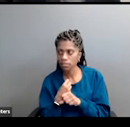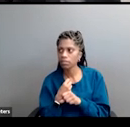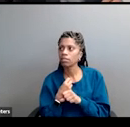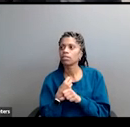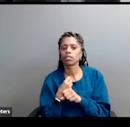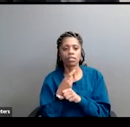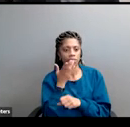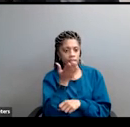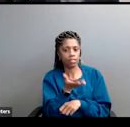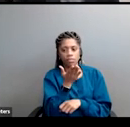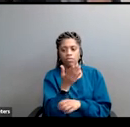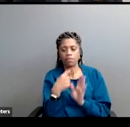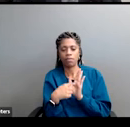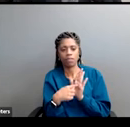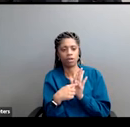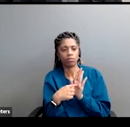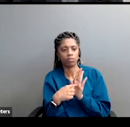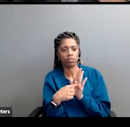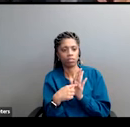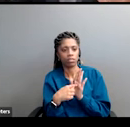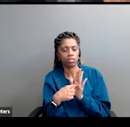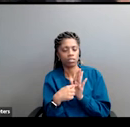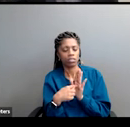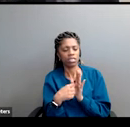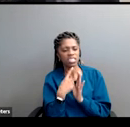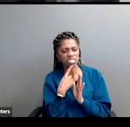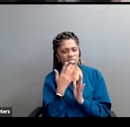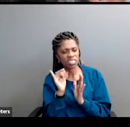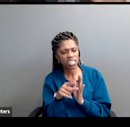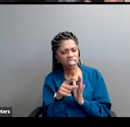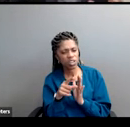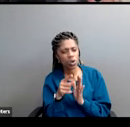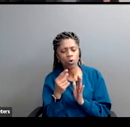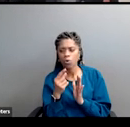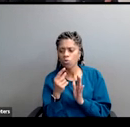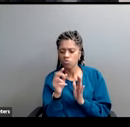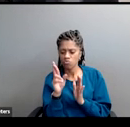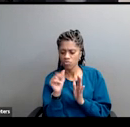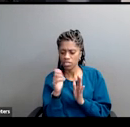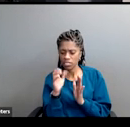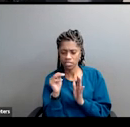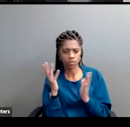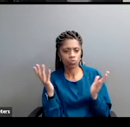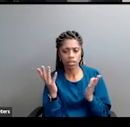decades, this was my model. I said to myself, what is racism? And I said, at root,